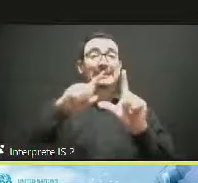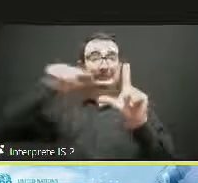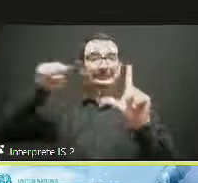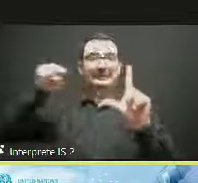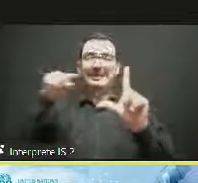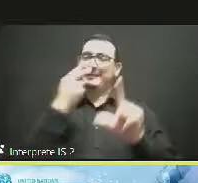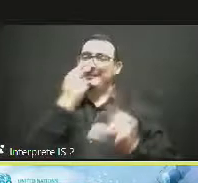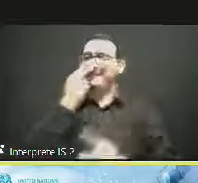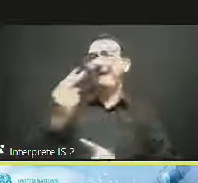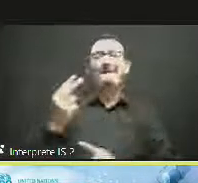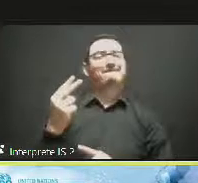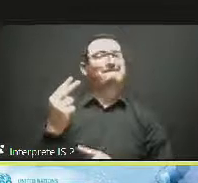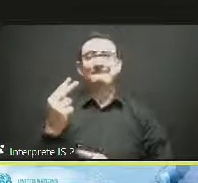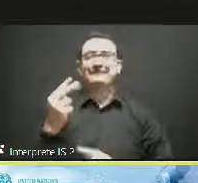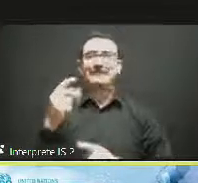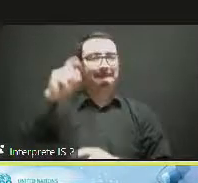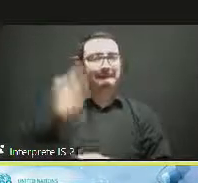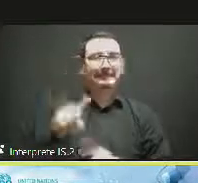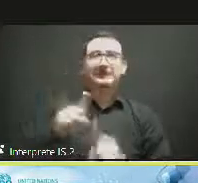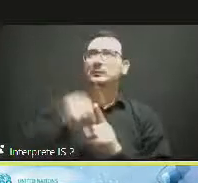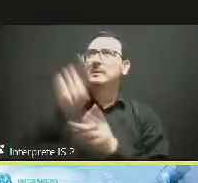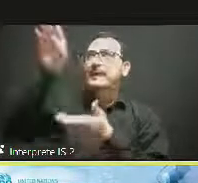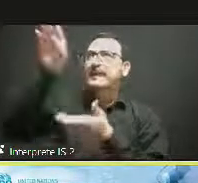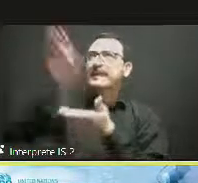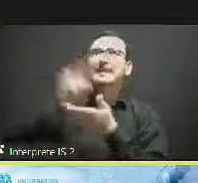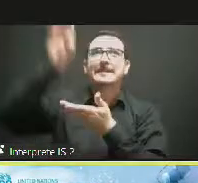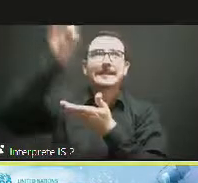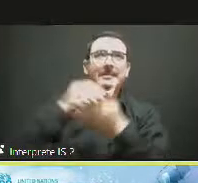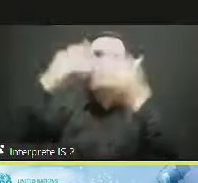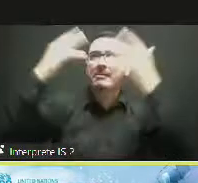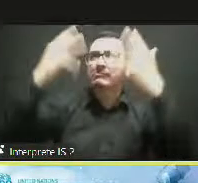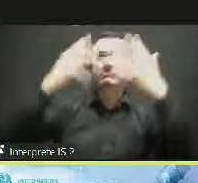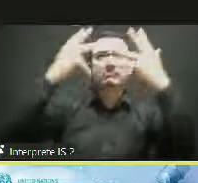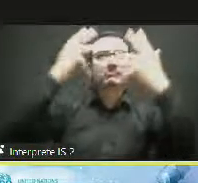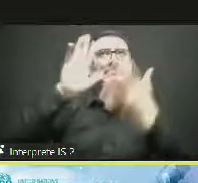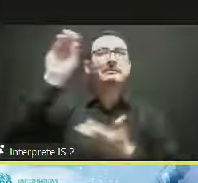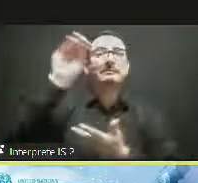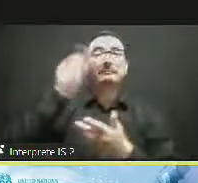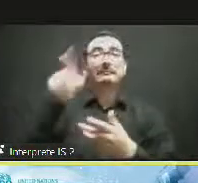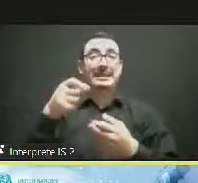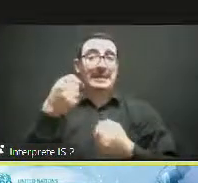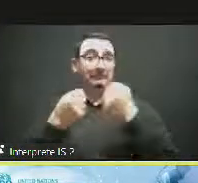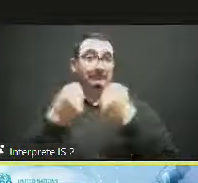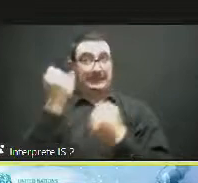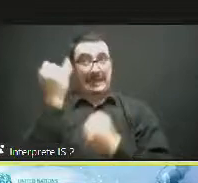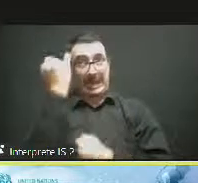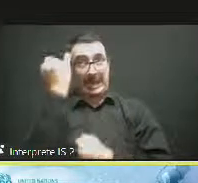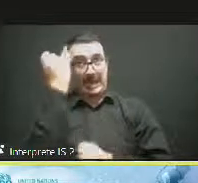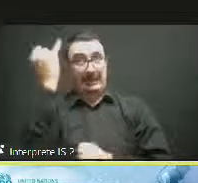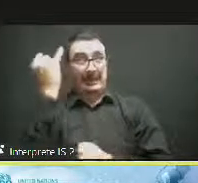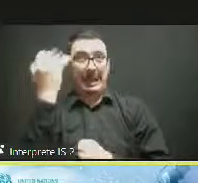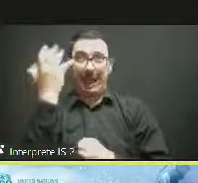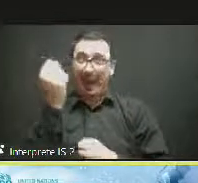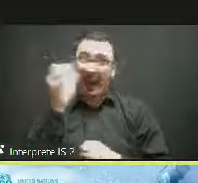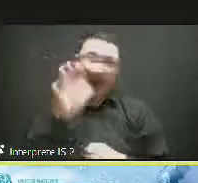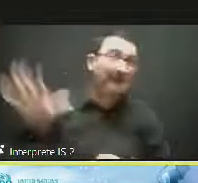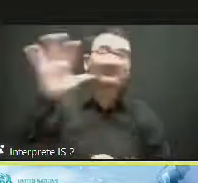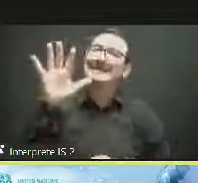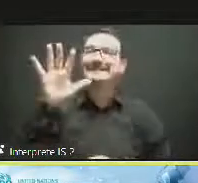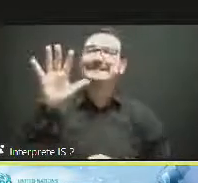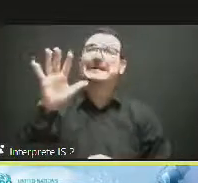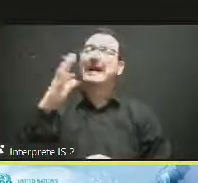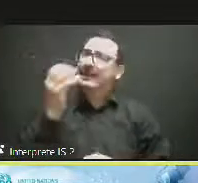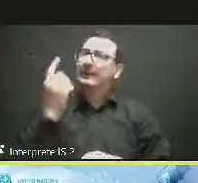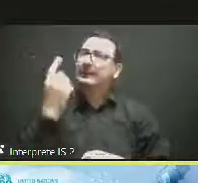we need to work more education provides a lot of opportunities, particularly for improving digital